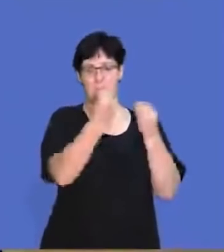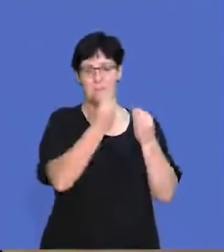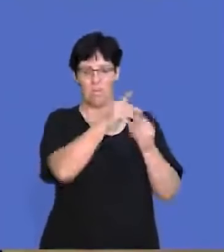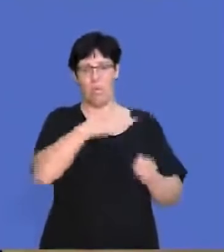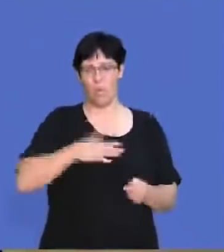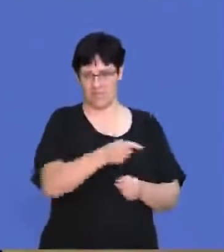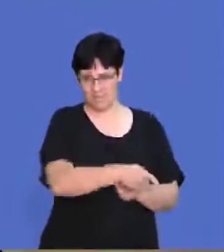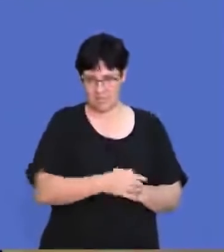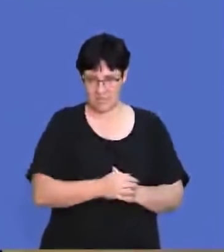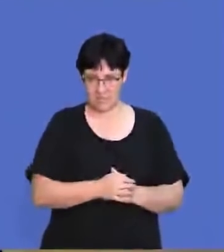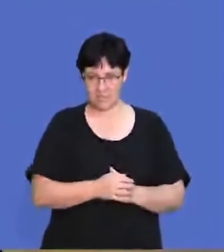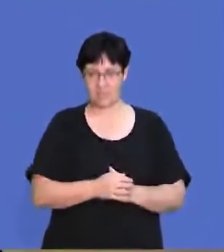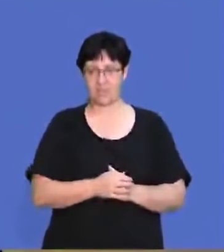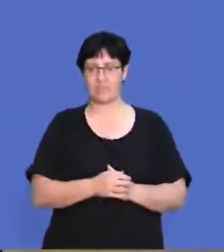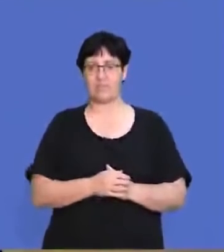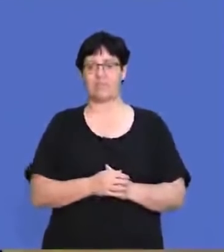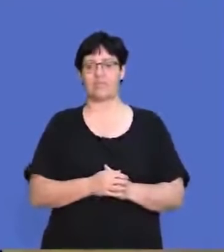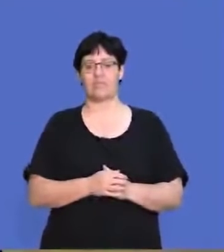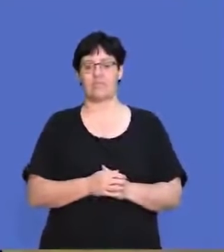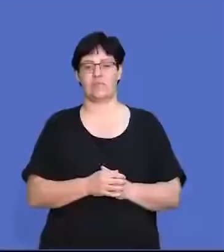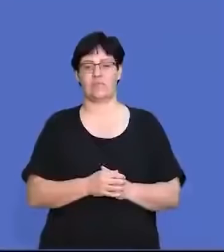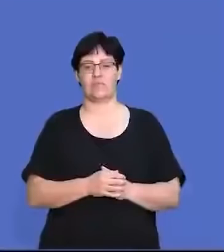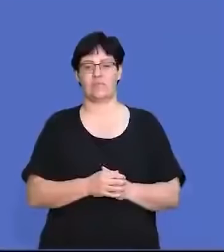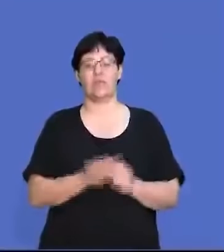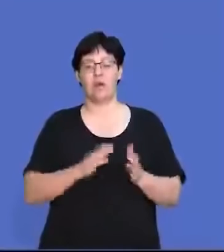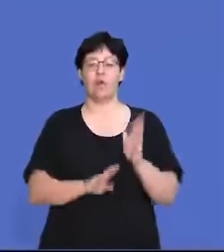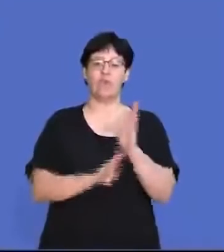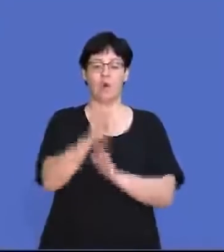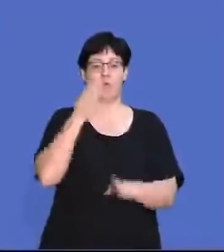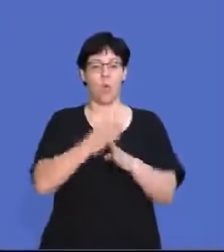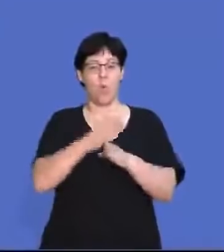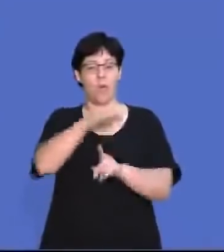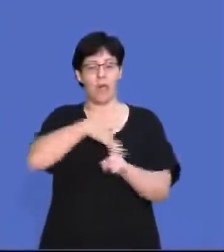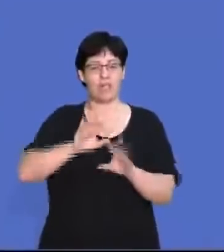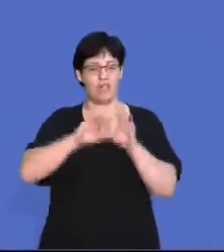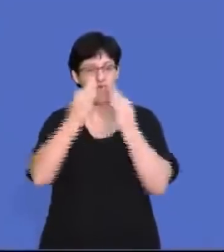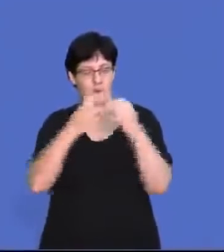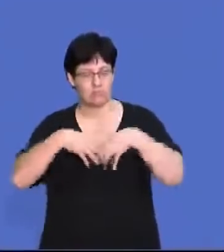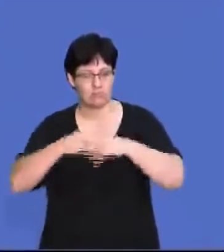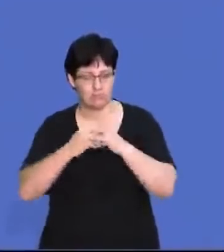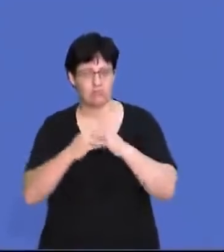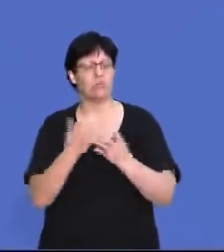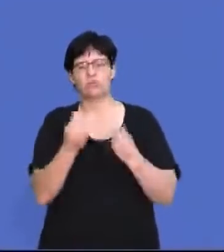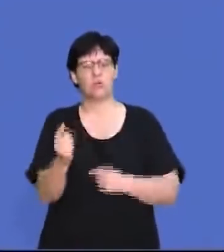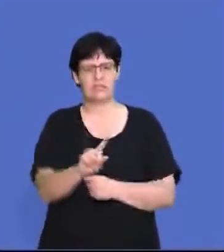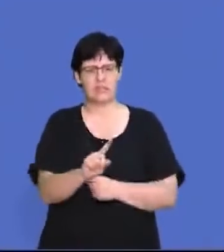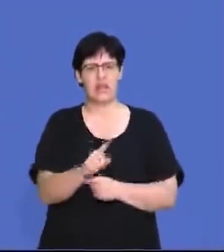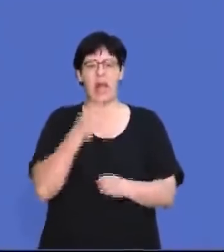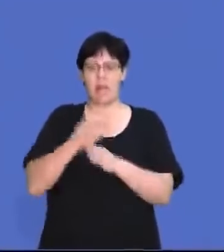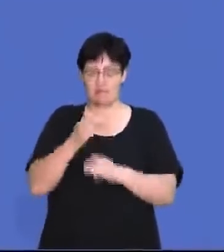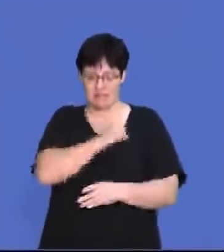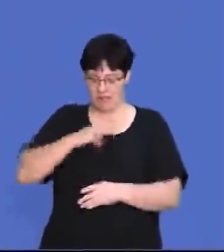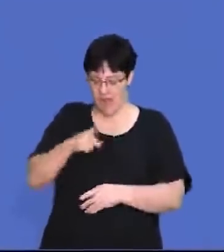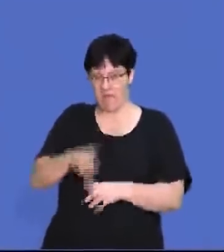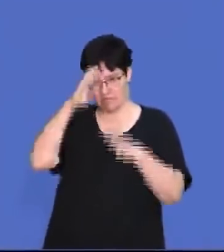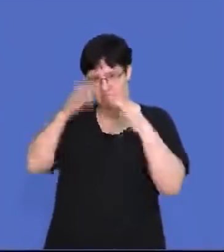what they are asking for. It promotes workplace forums to accommodate employees